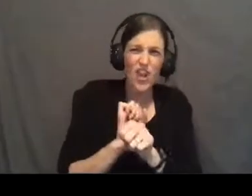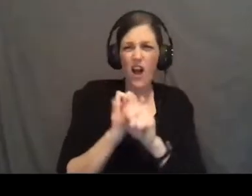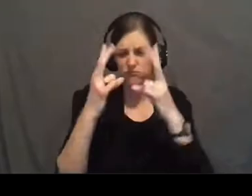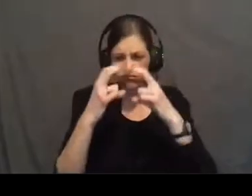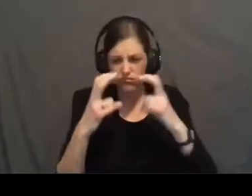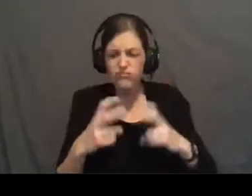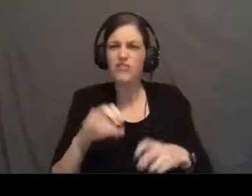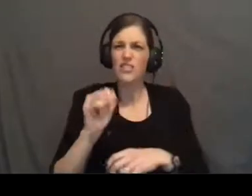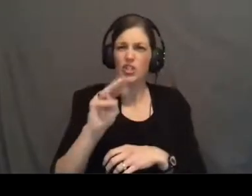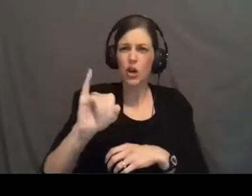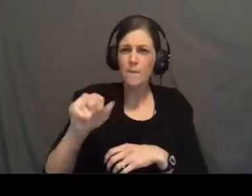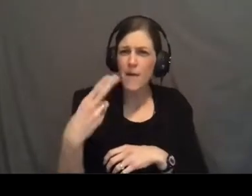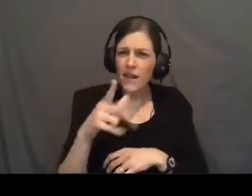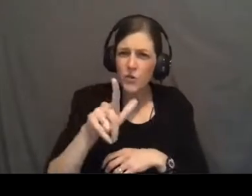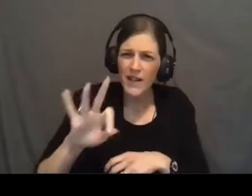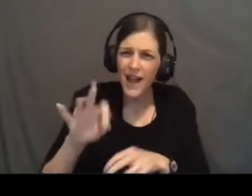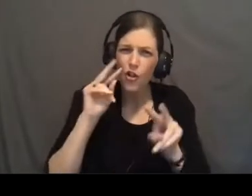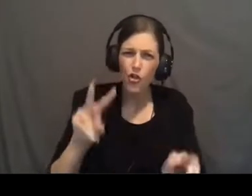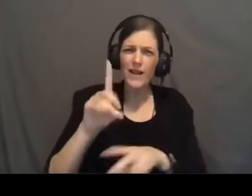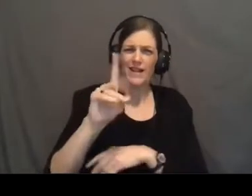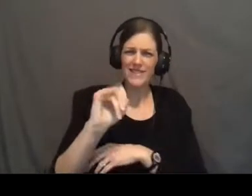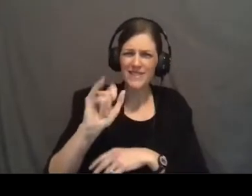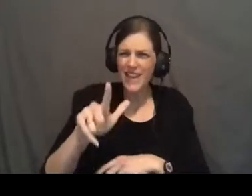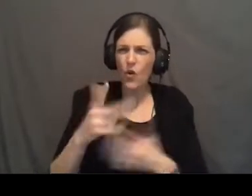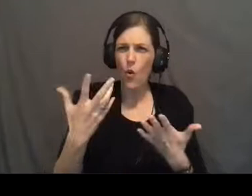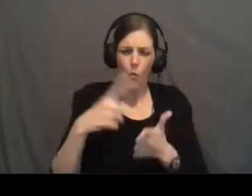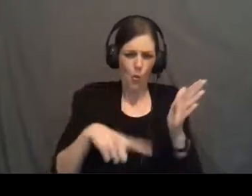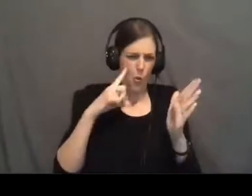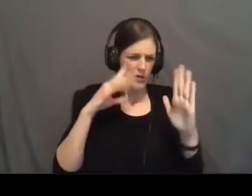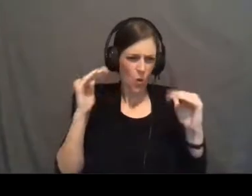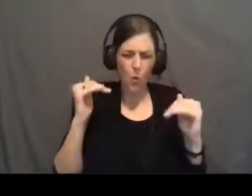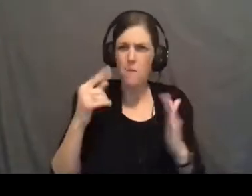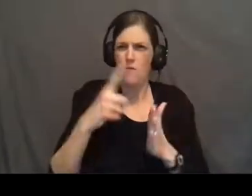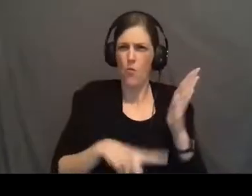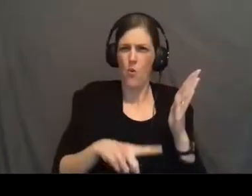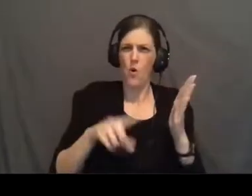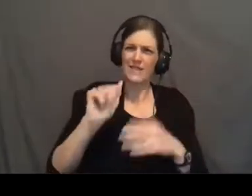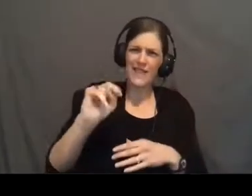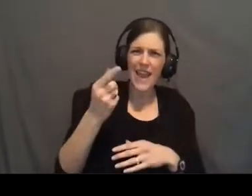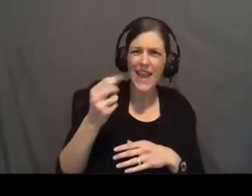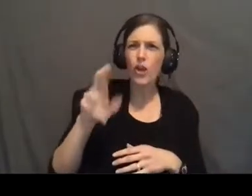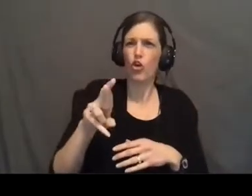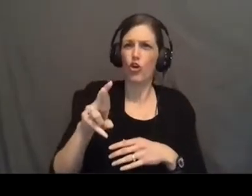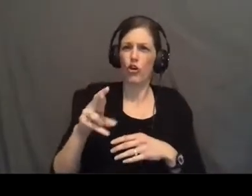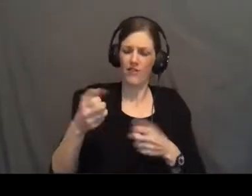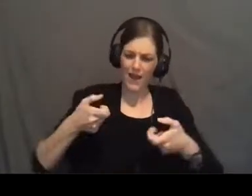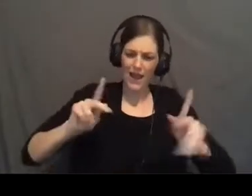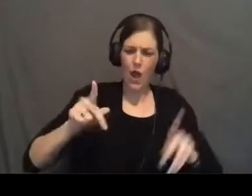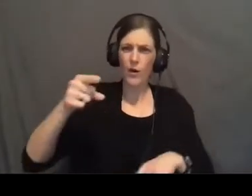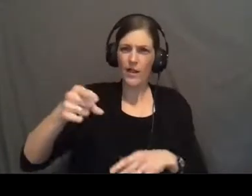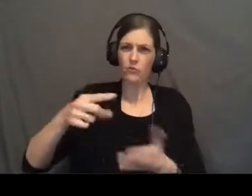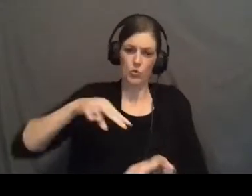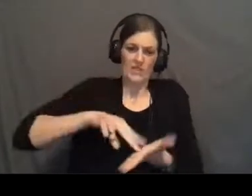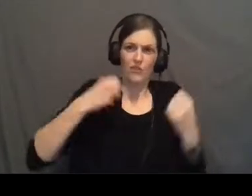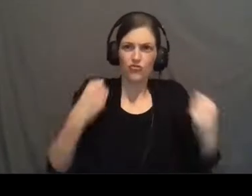29. And just looking at Daniel and asking that question, what was the hope, what was the anchor that allowed him to stand